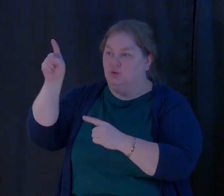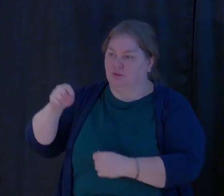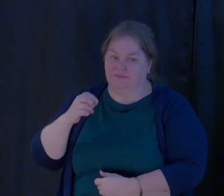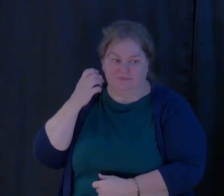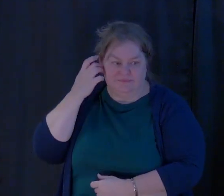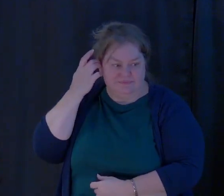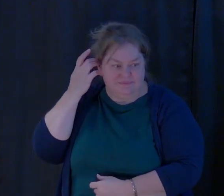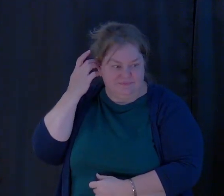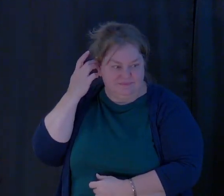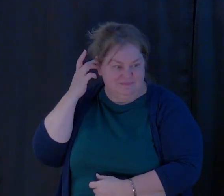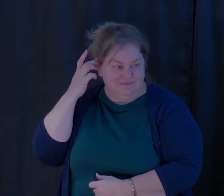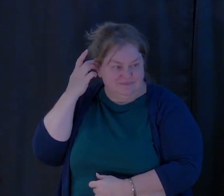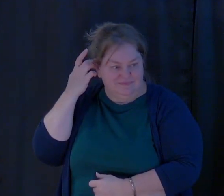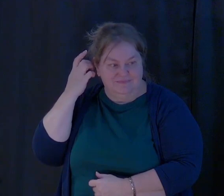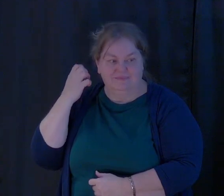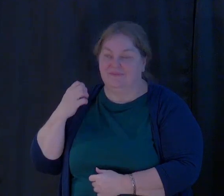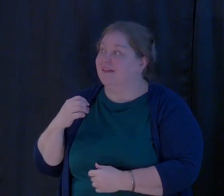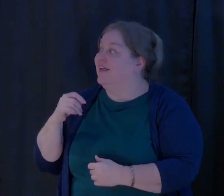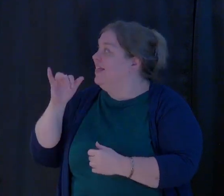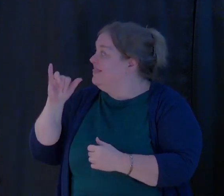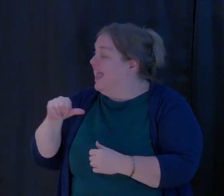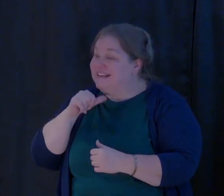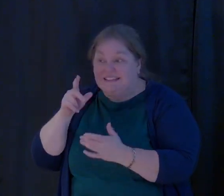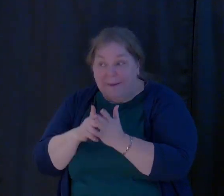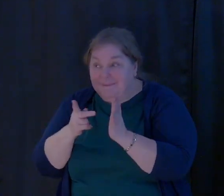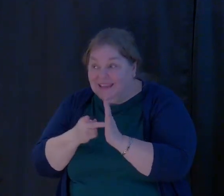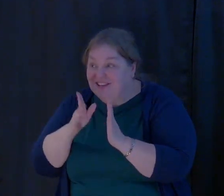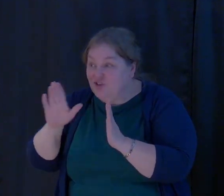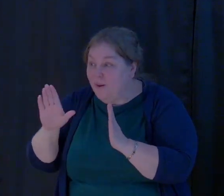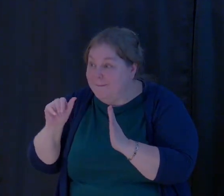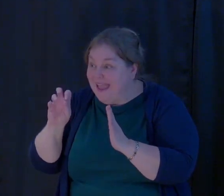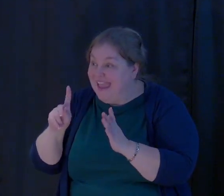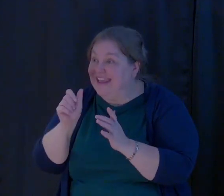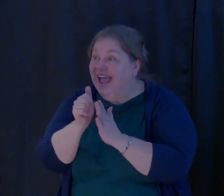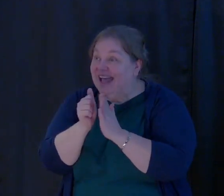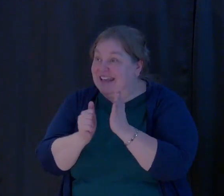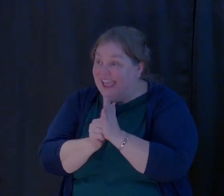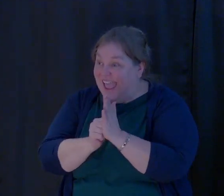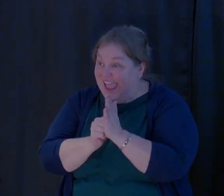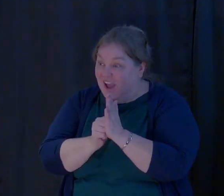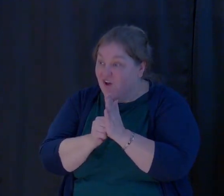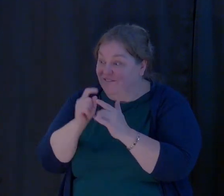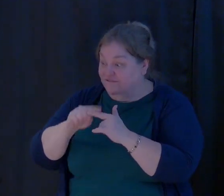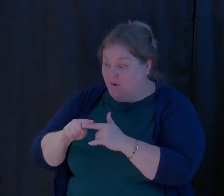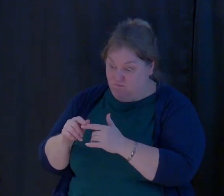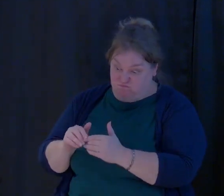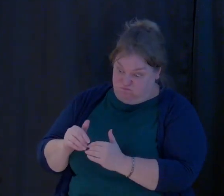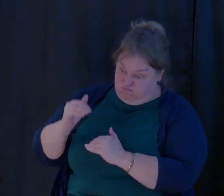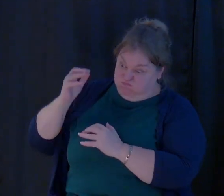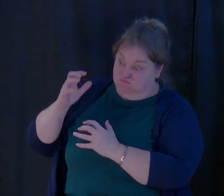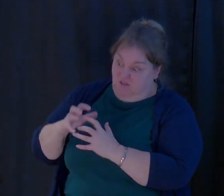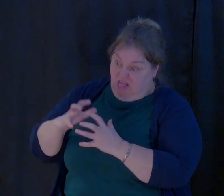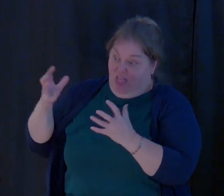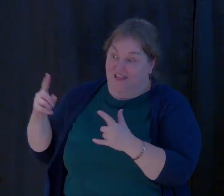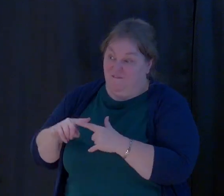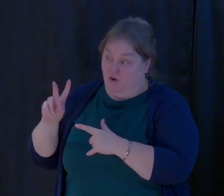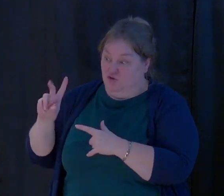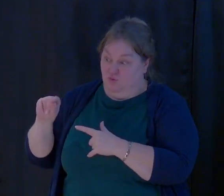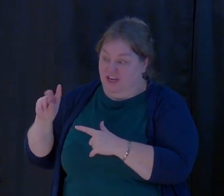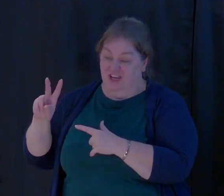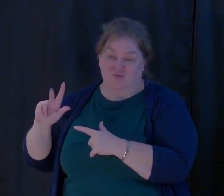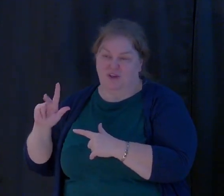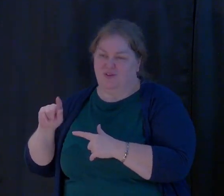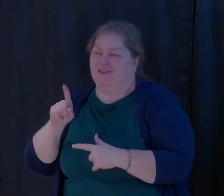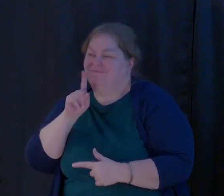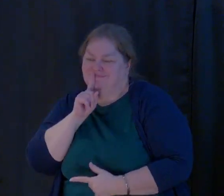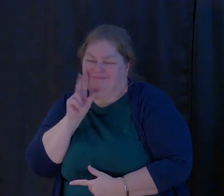And again, this doesn't mean that your bank accounts can be twice the size at the end of 23 as it is today. But what it means